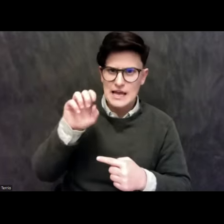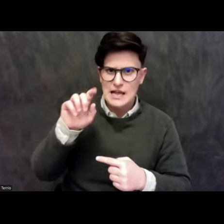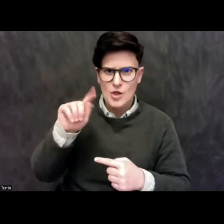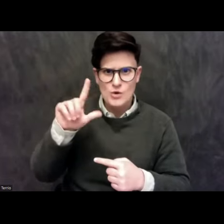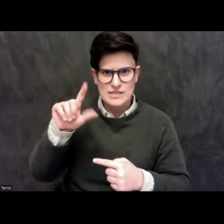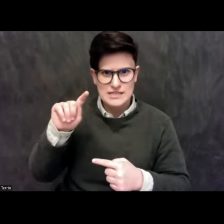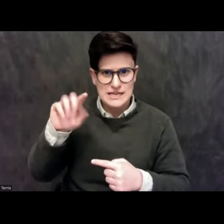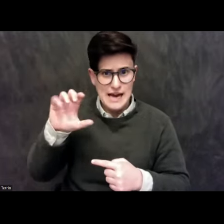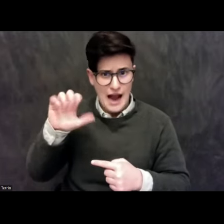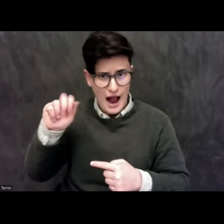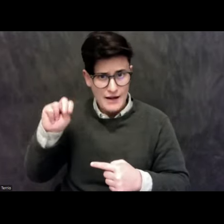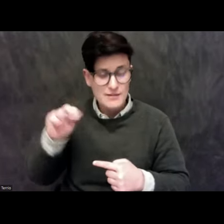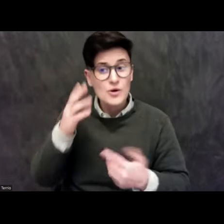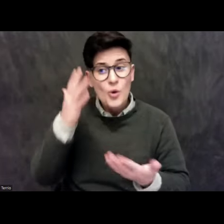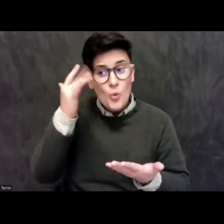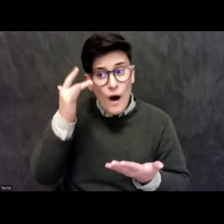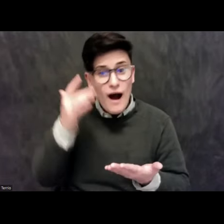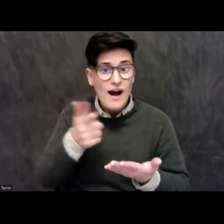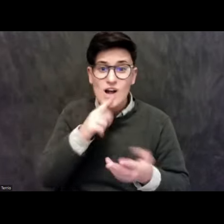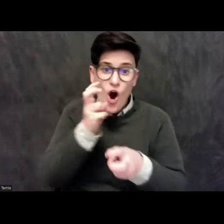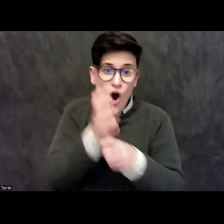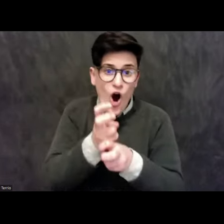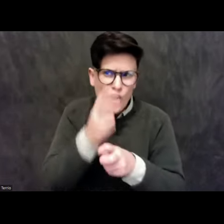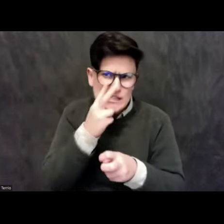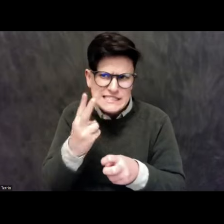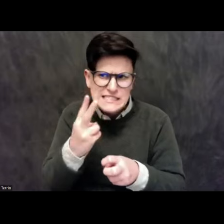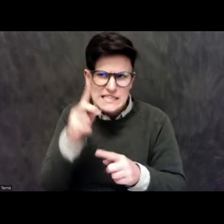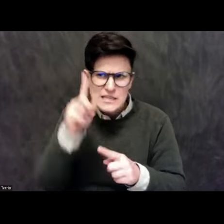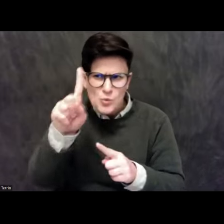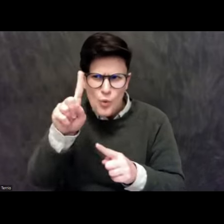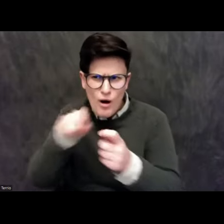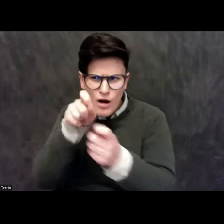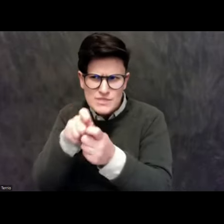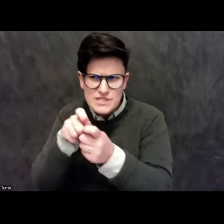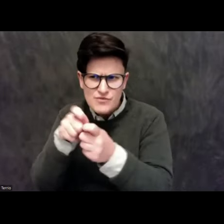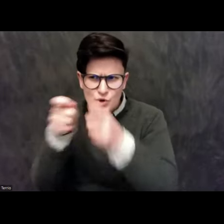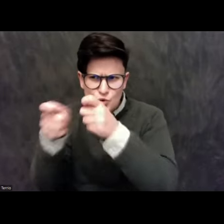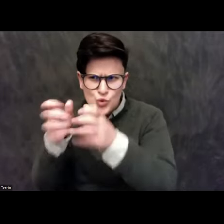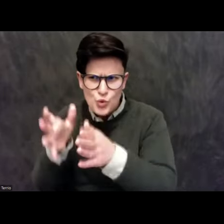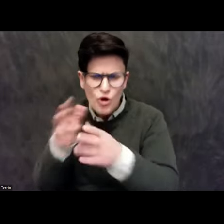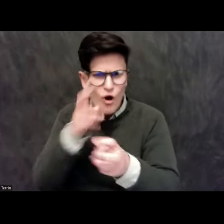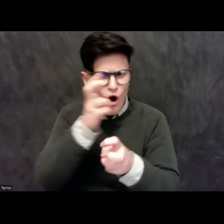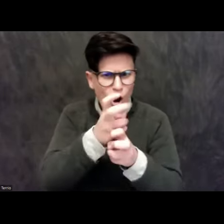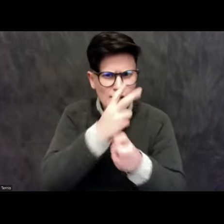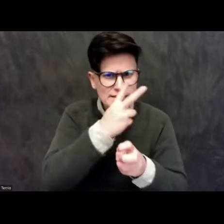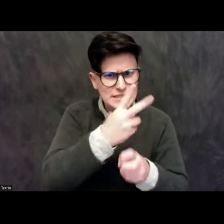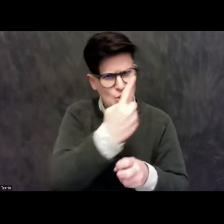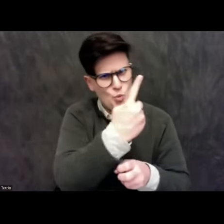depictions of rulers. It's hard to pinpoint a single palace. It's hard to pinpoint a royal burial.